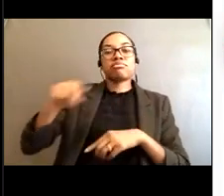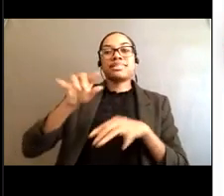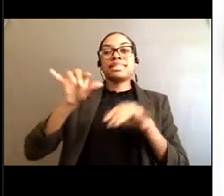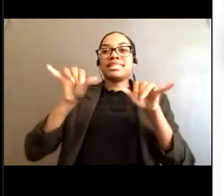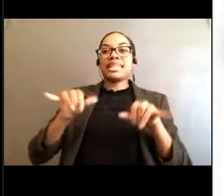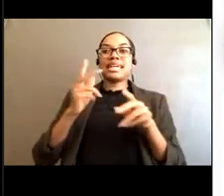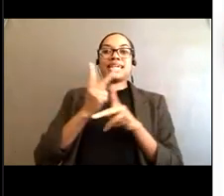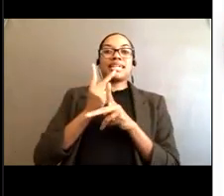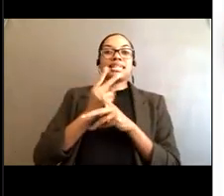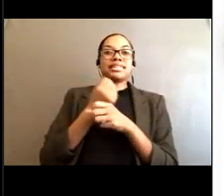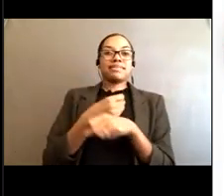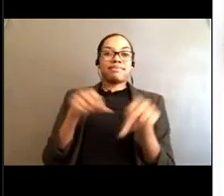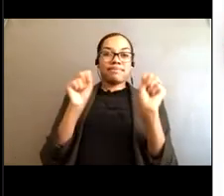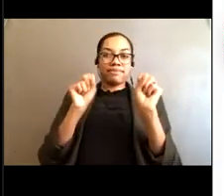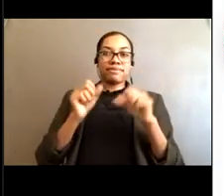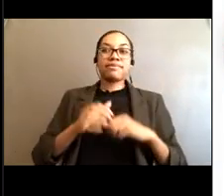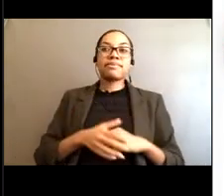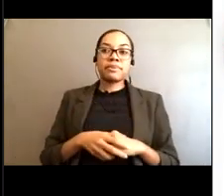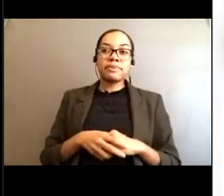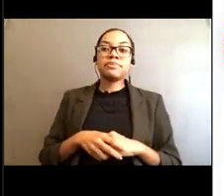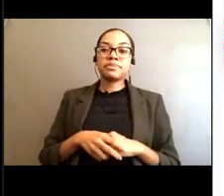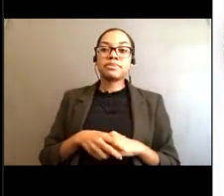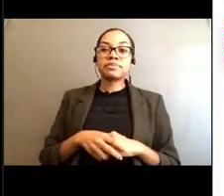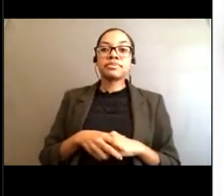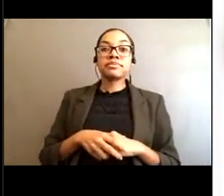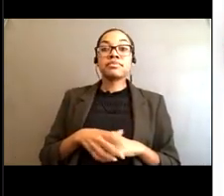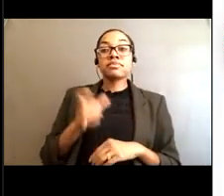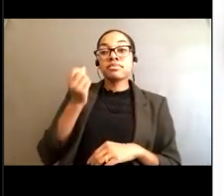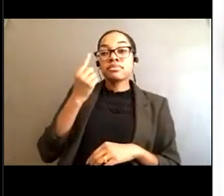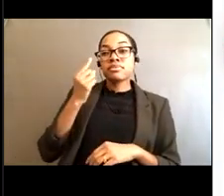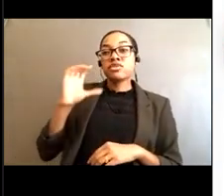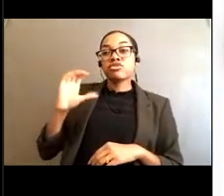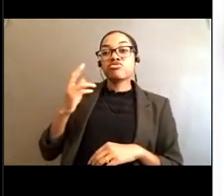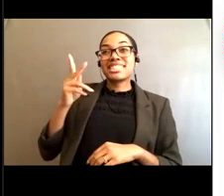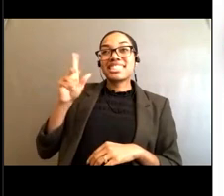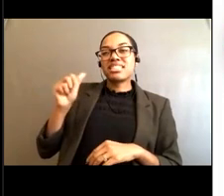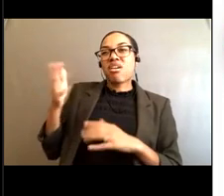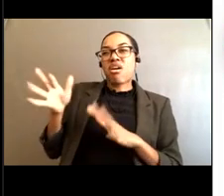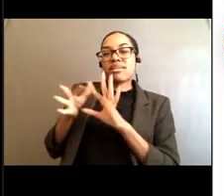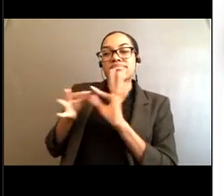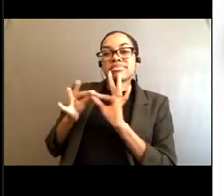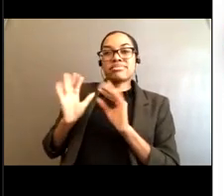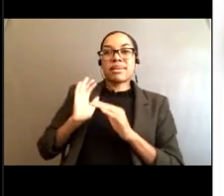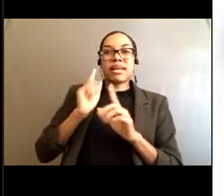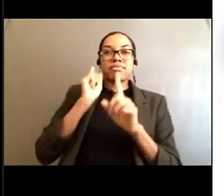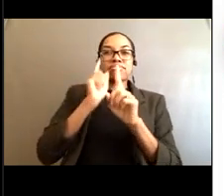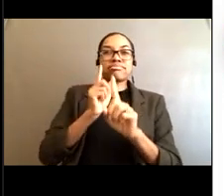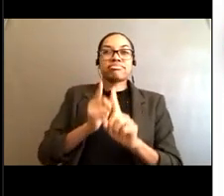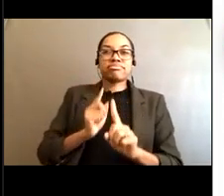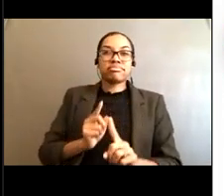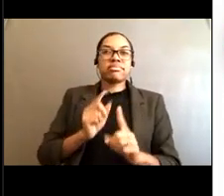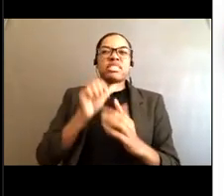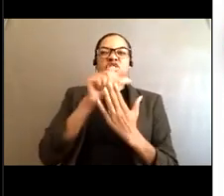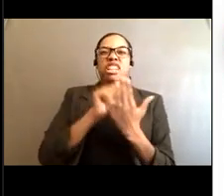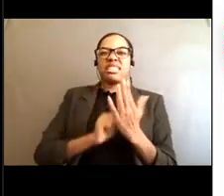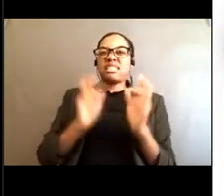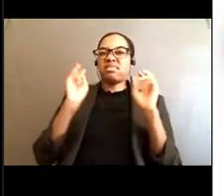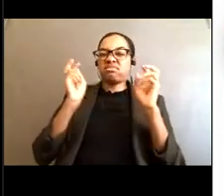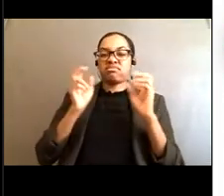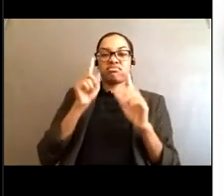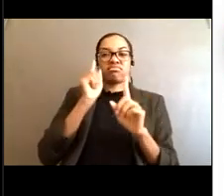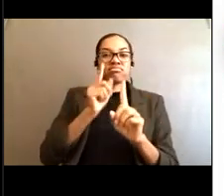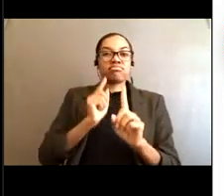So, basically, Christina went through what we're going to cover today. I'm going to talk about what a rip current is, the basics,